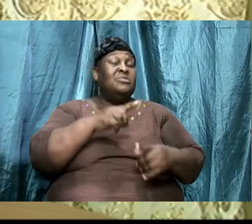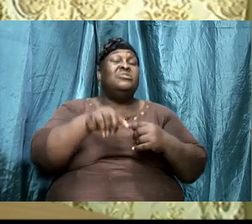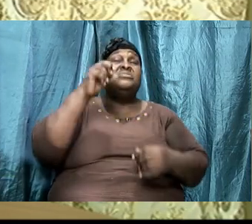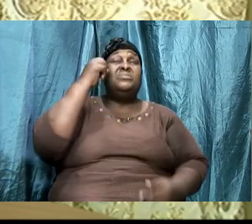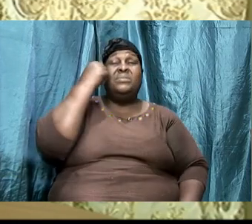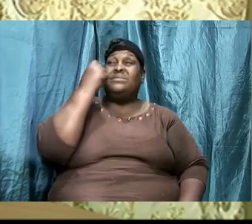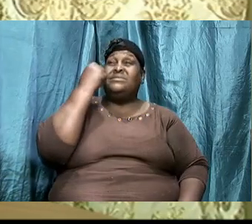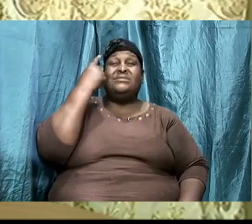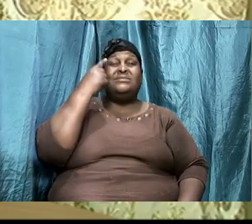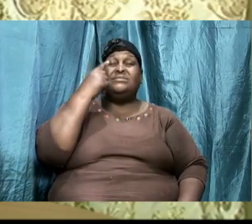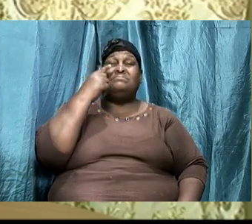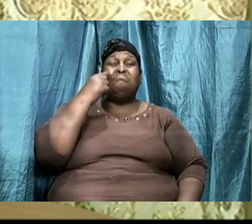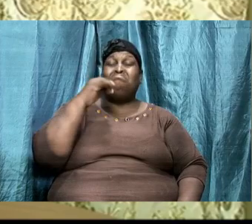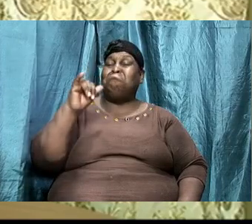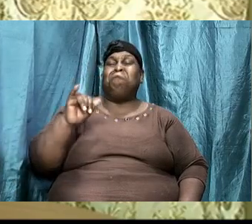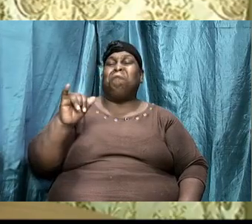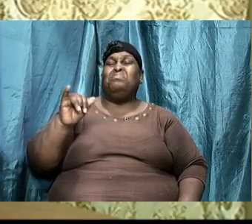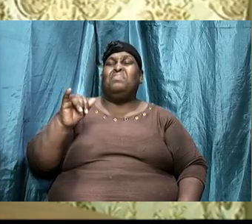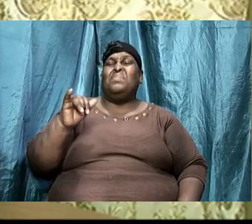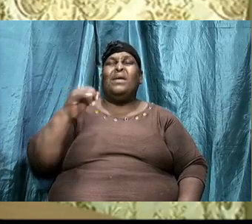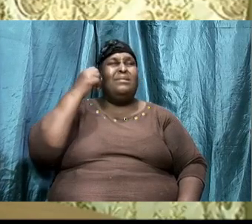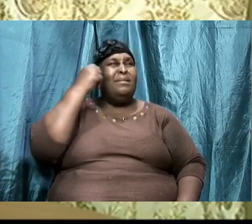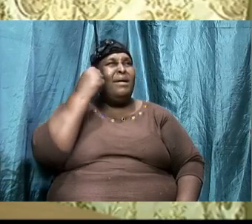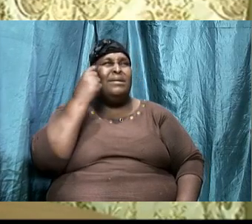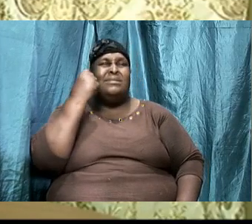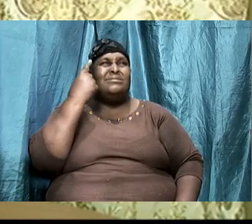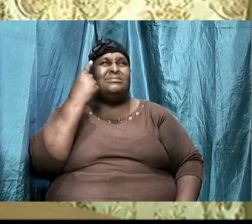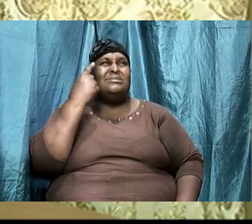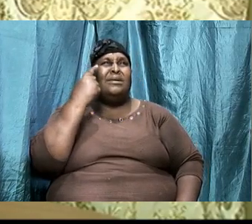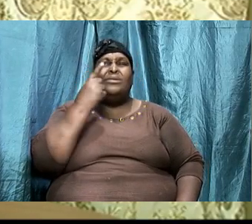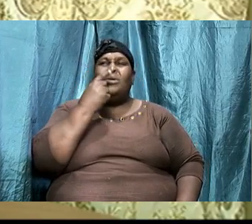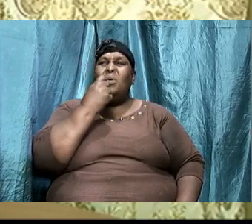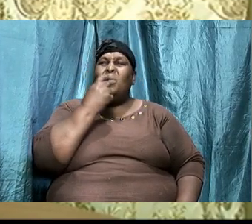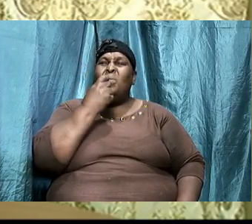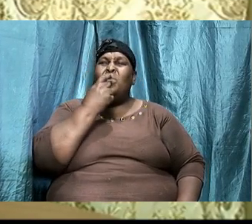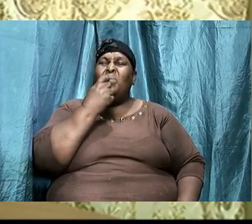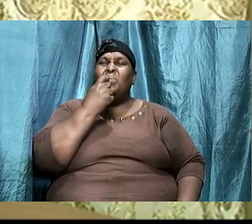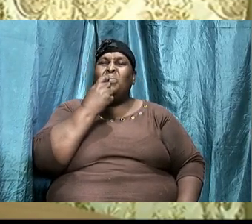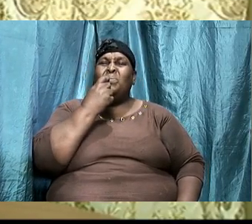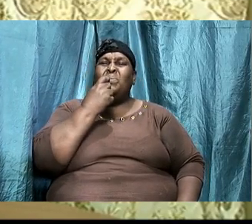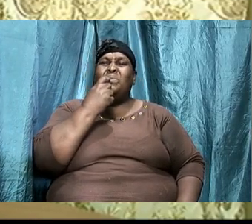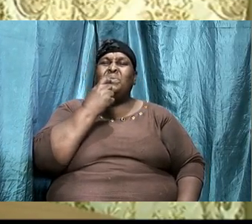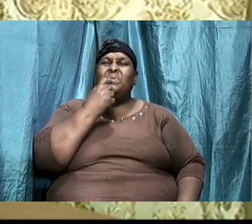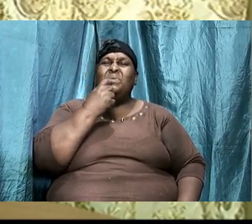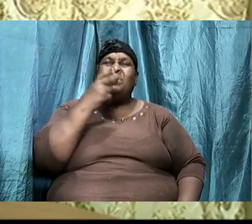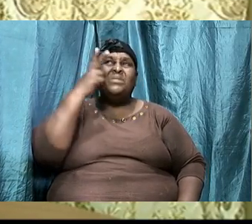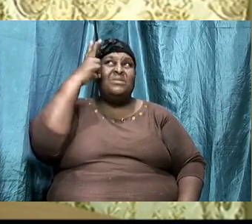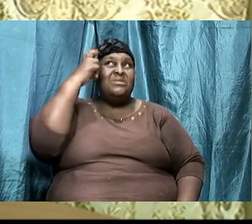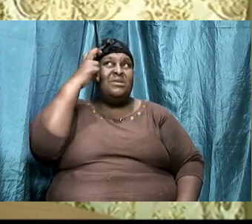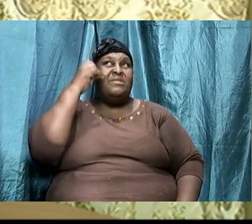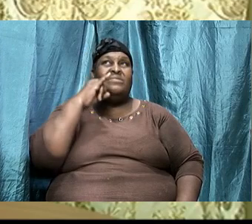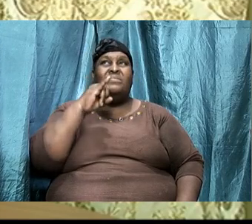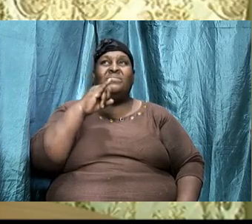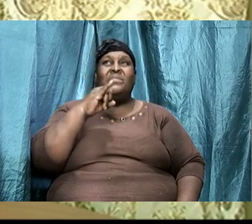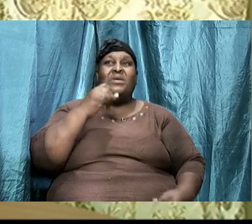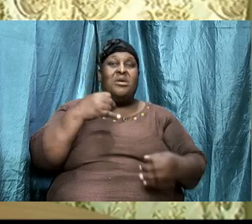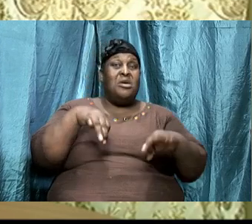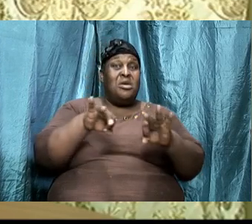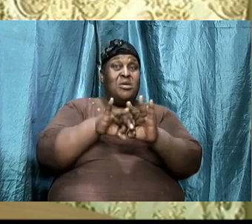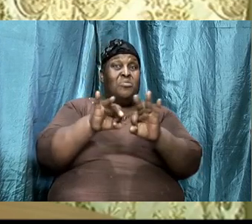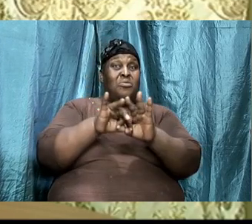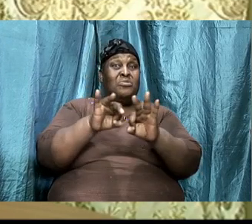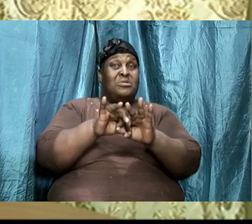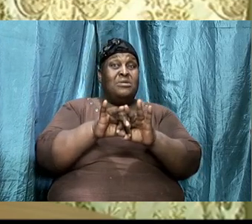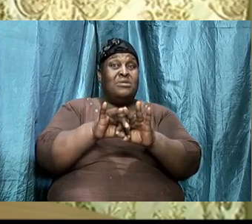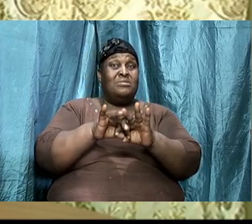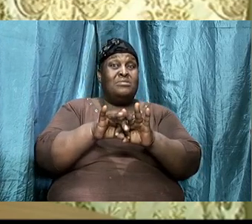Also, in understanding who the adversary is, it is important for us to understand who we are.